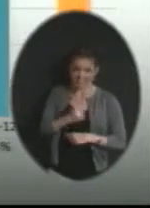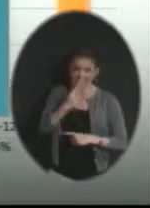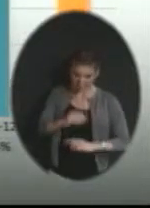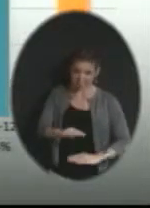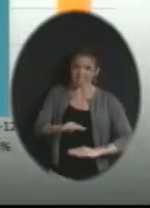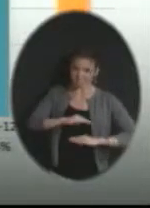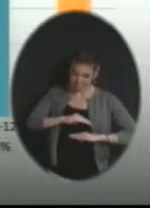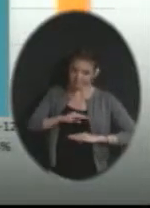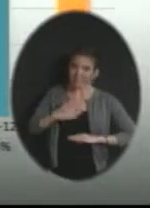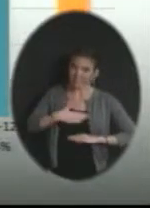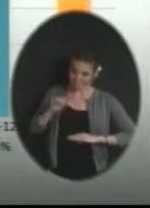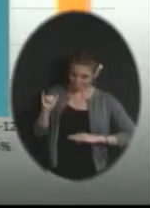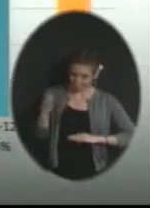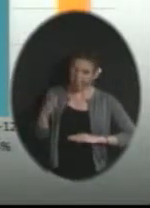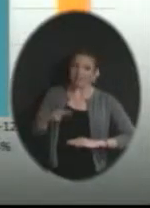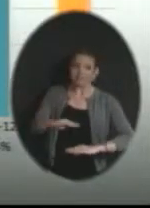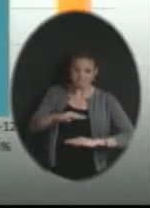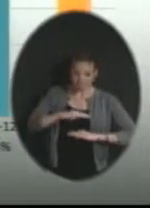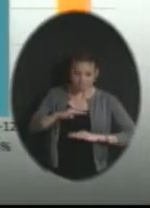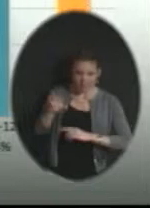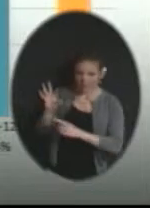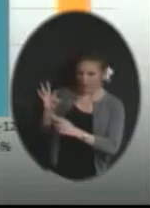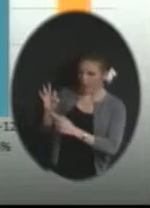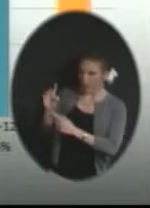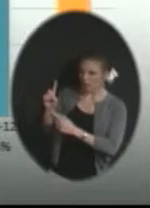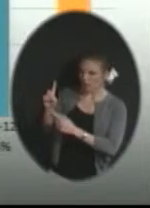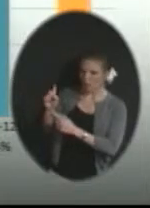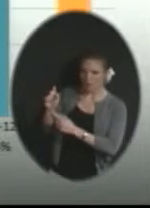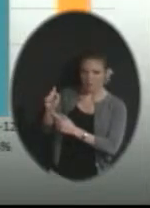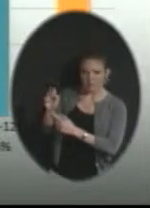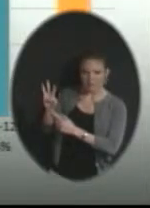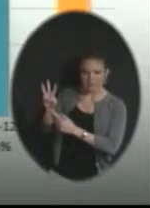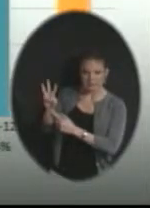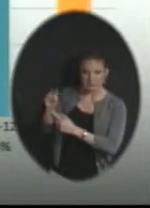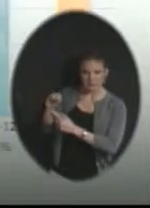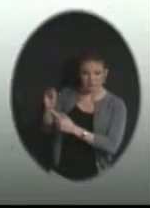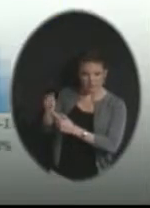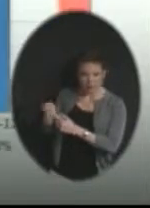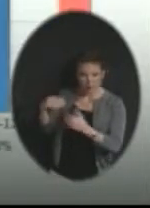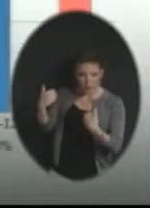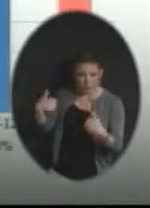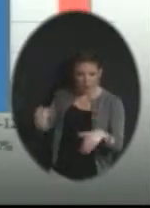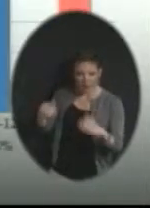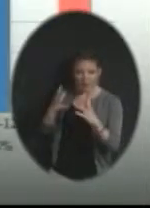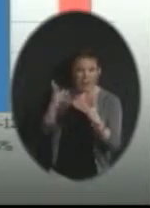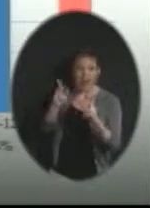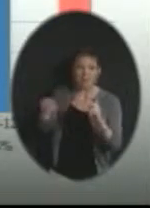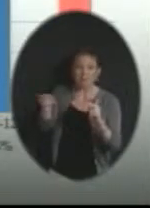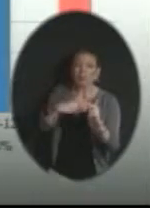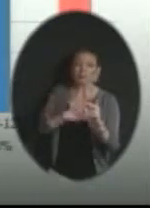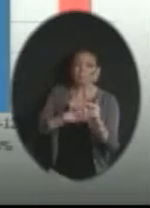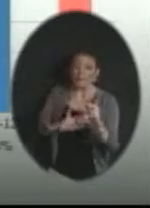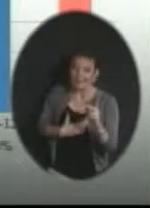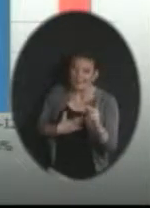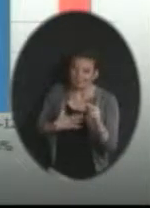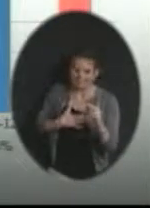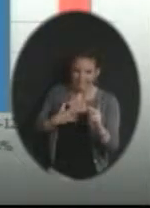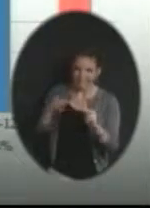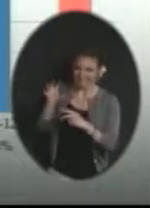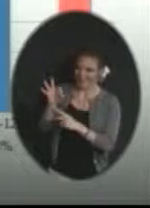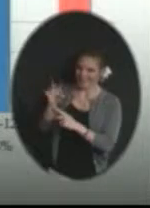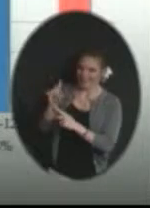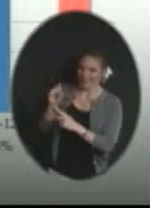with their job. And many people would beg to have these kind of results in an organization. And also you can see that